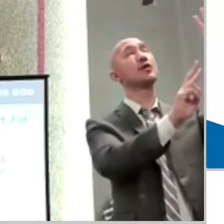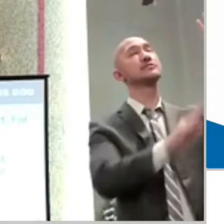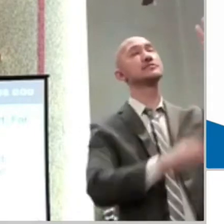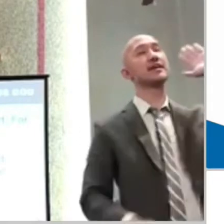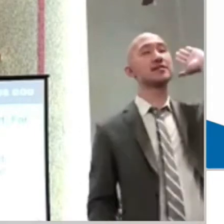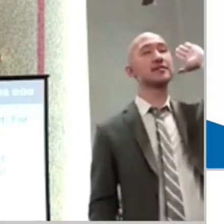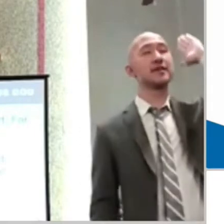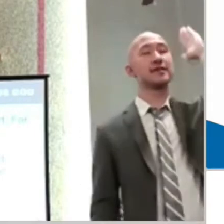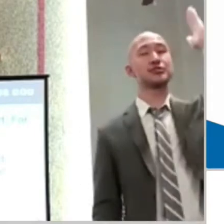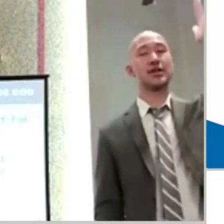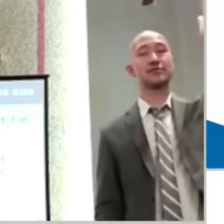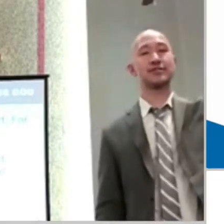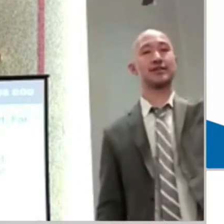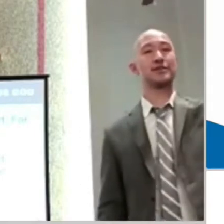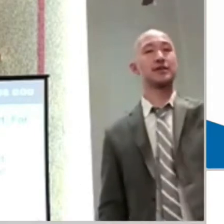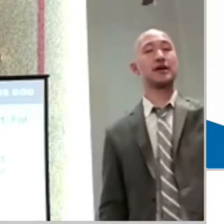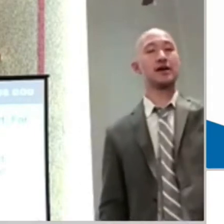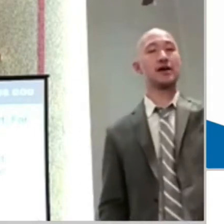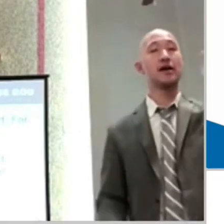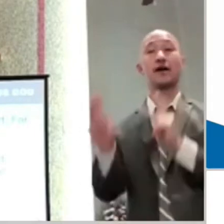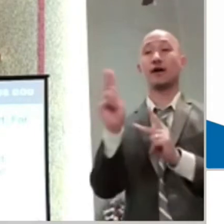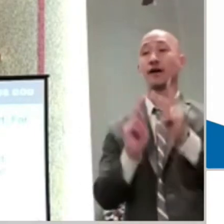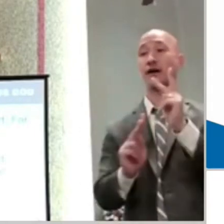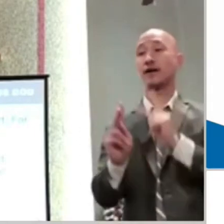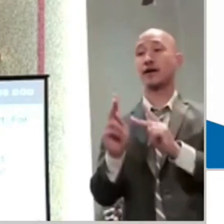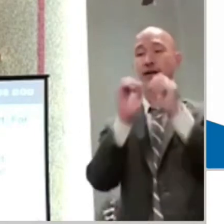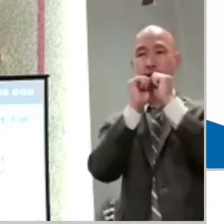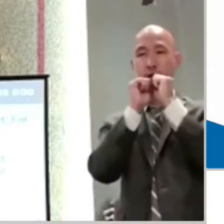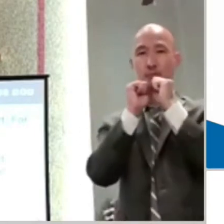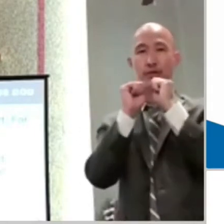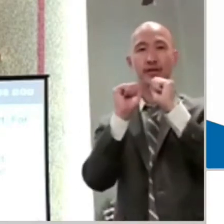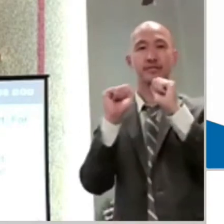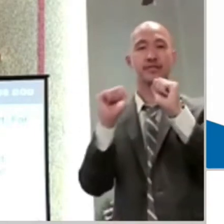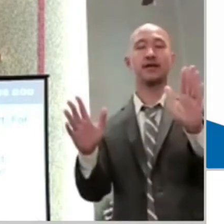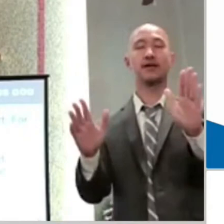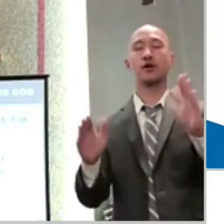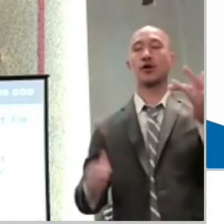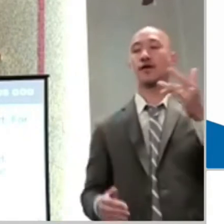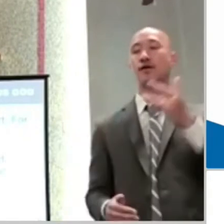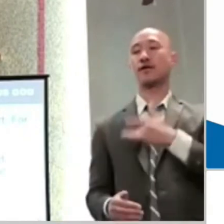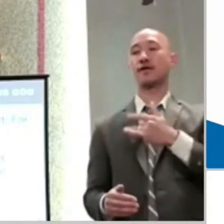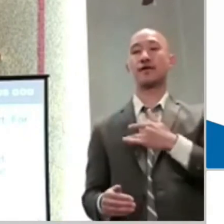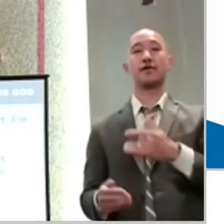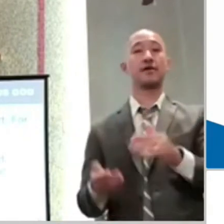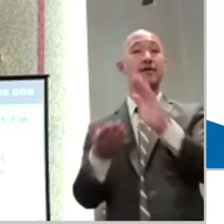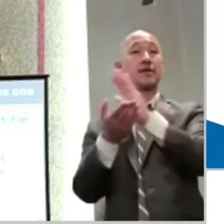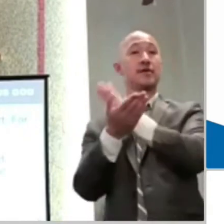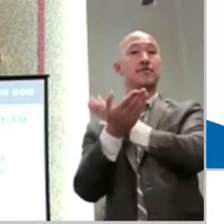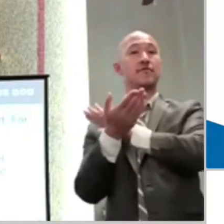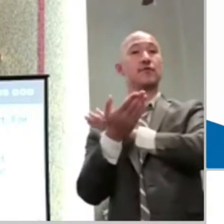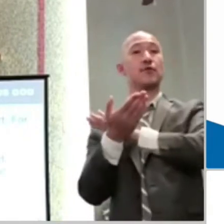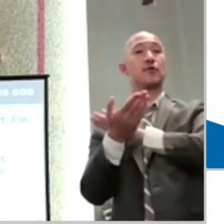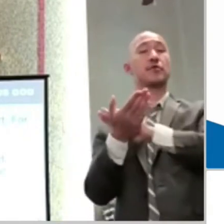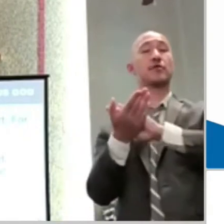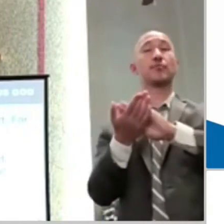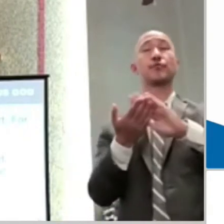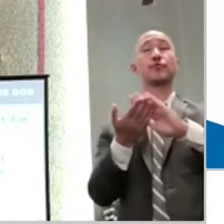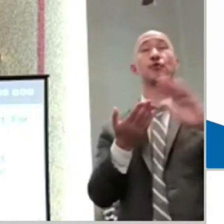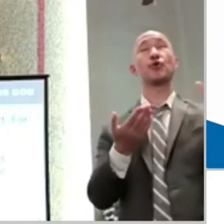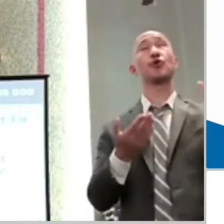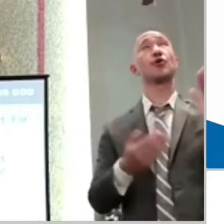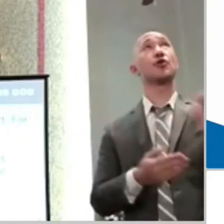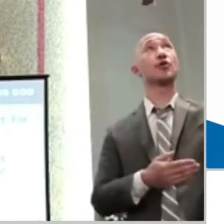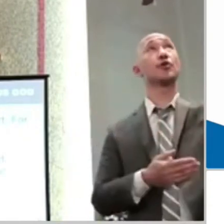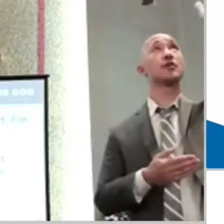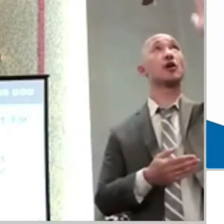for one day they shall see God. Blessed are all the